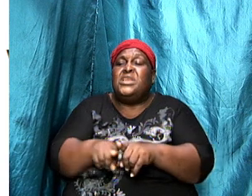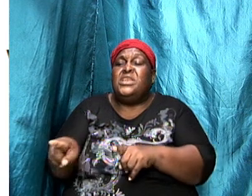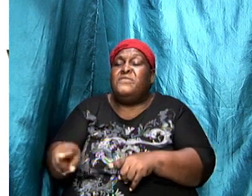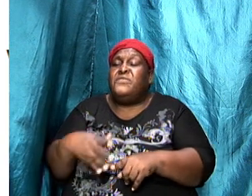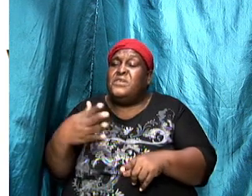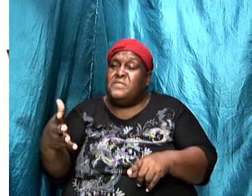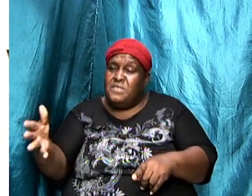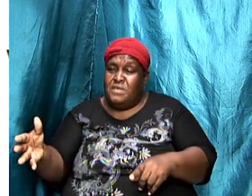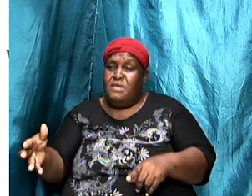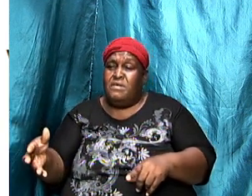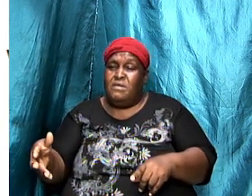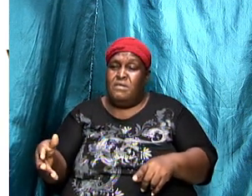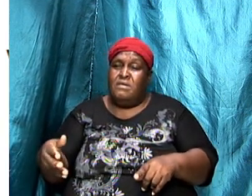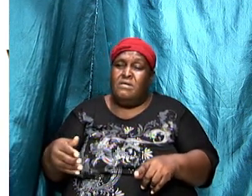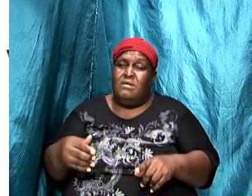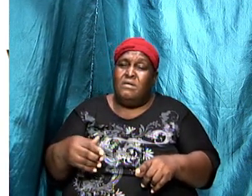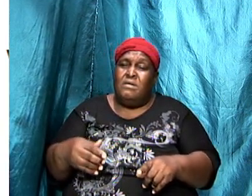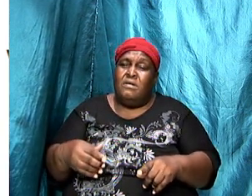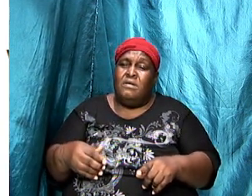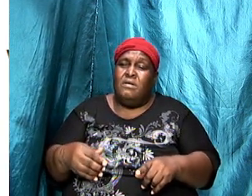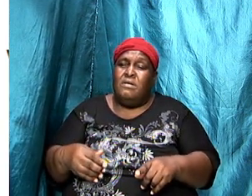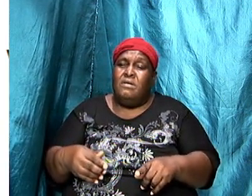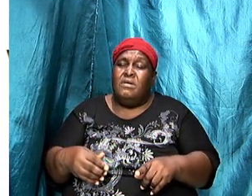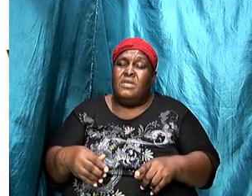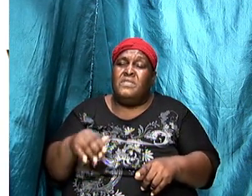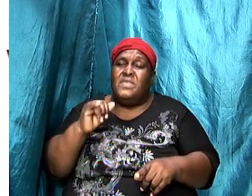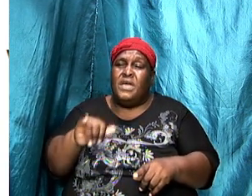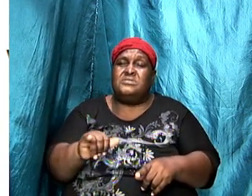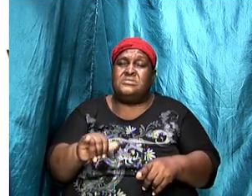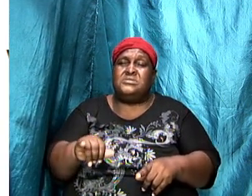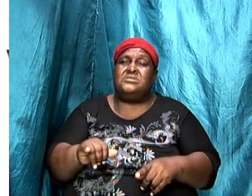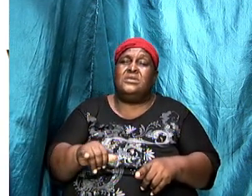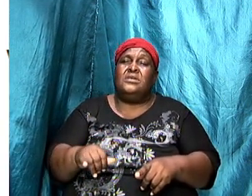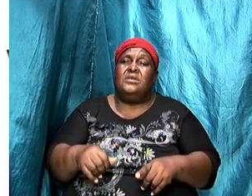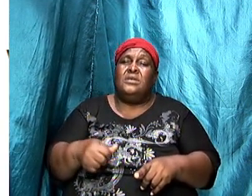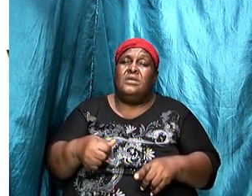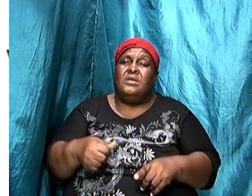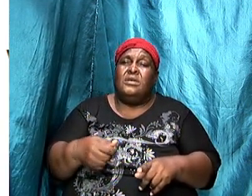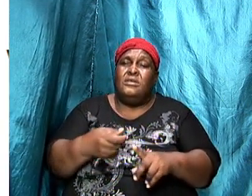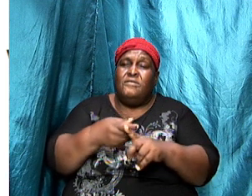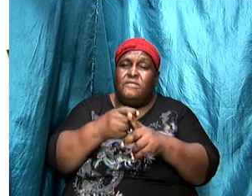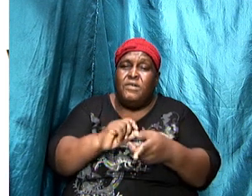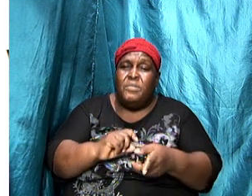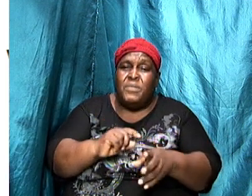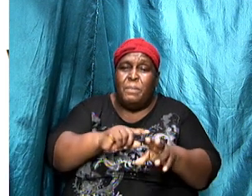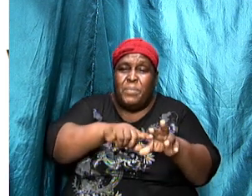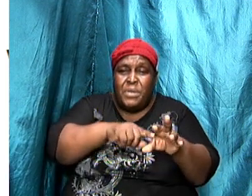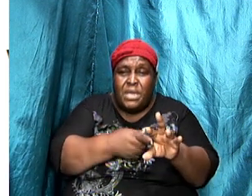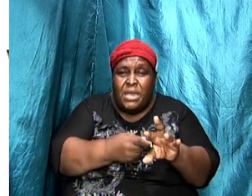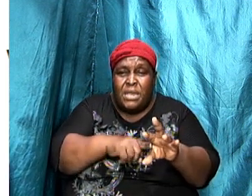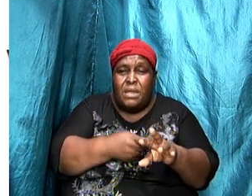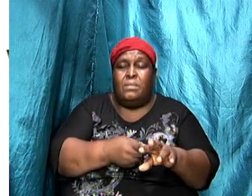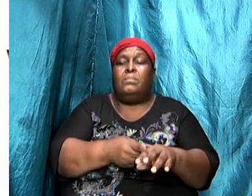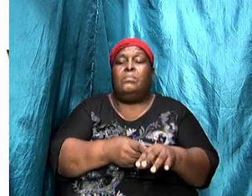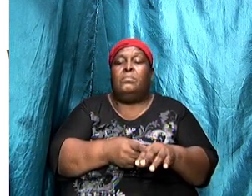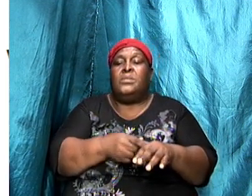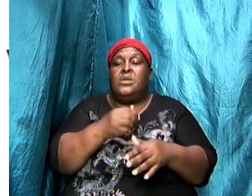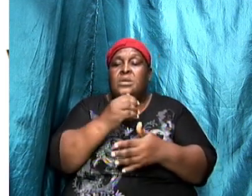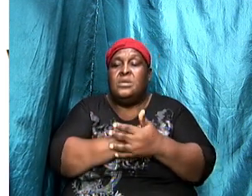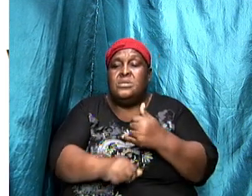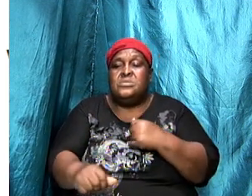hold up that we call standards that are man-made and they can be adjusted and I'm not talking about that but there are some